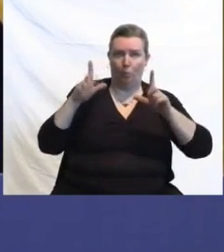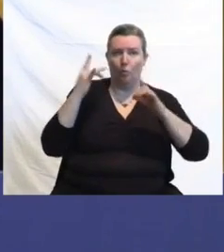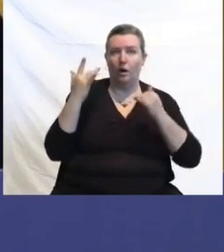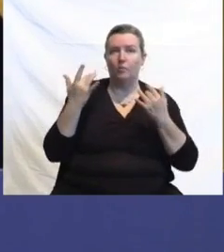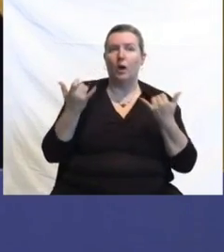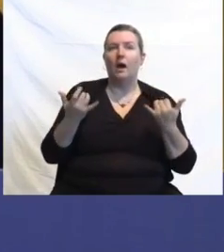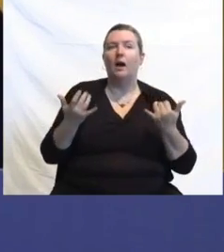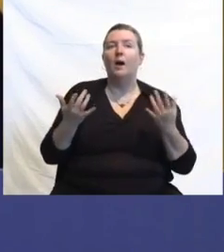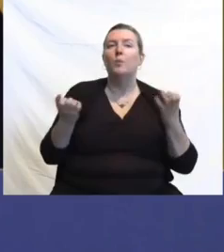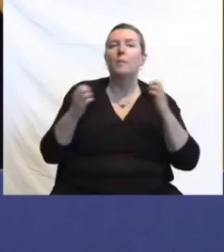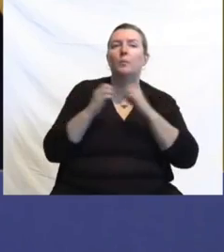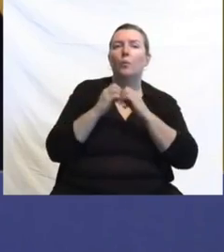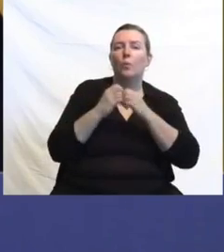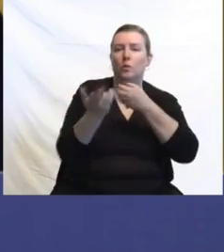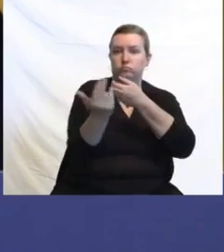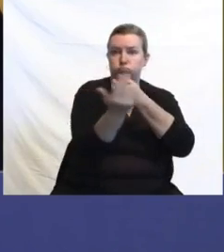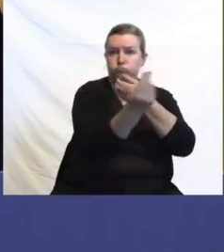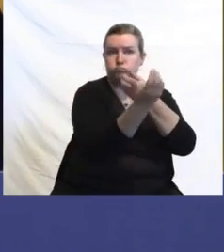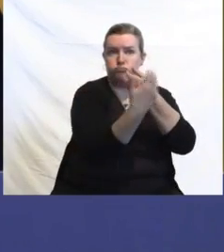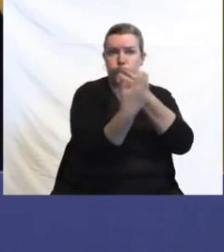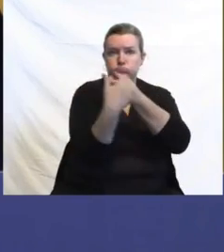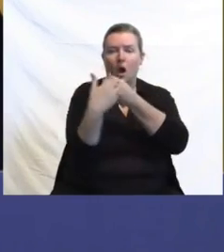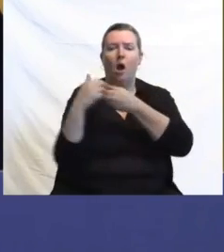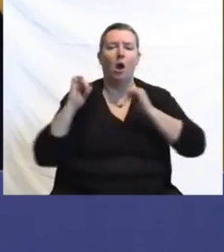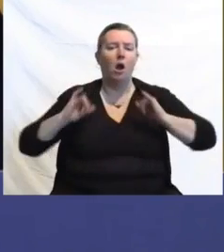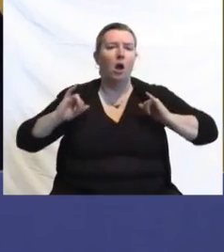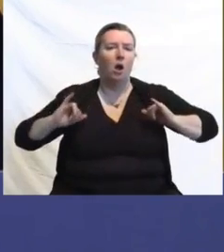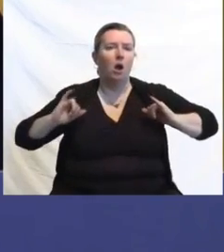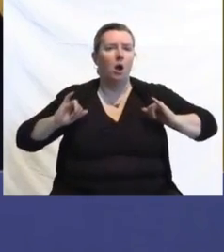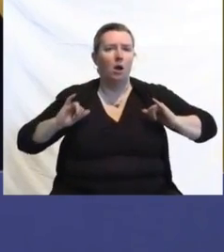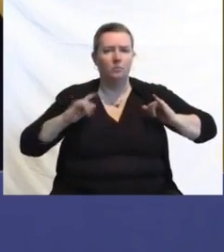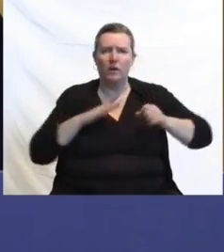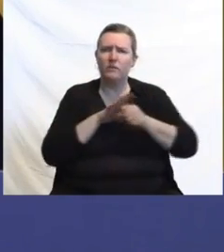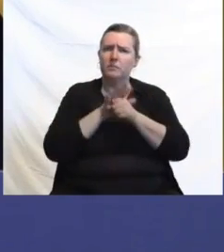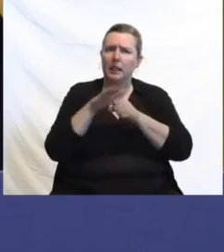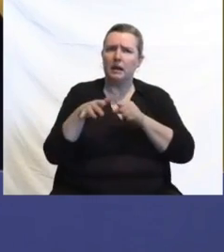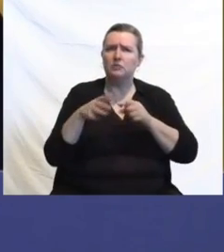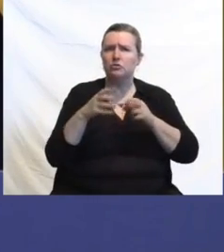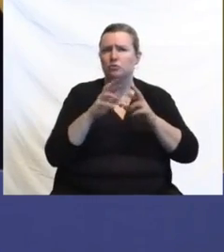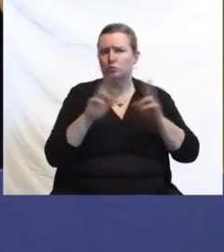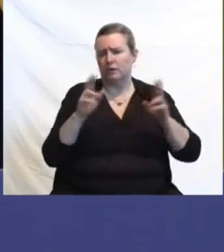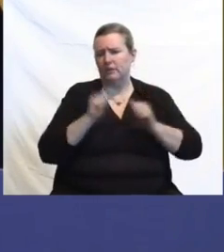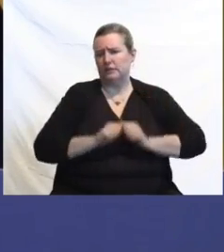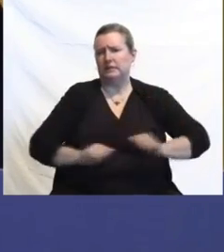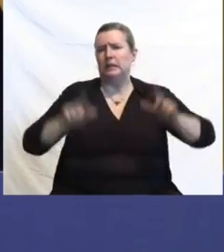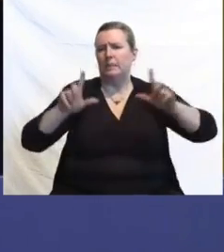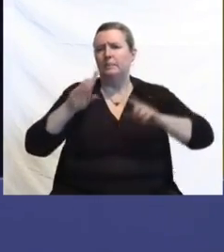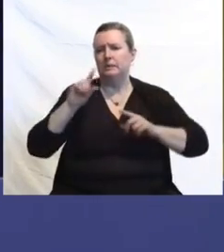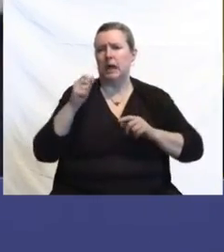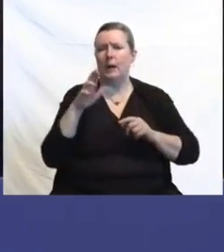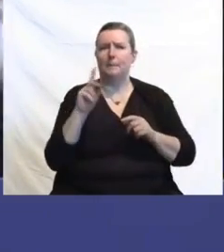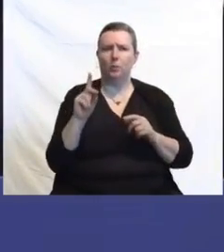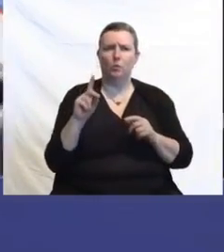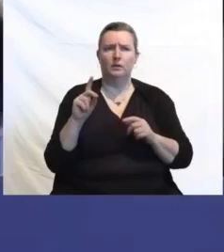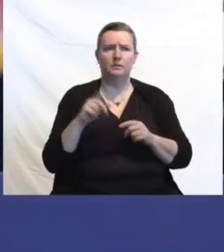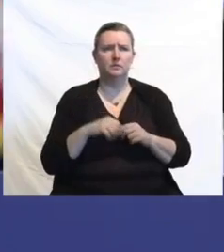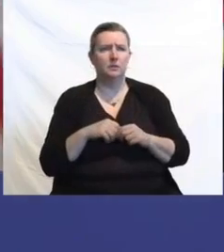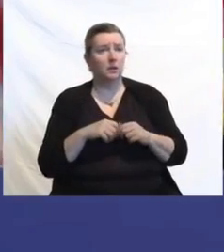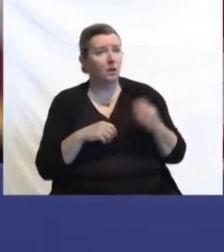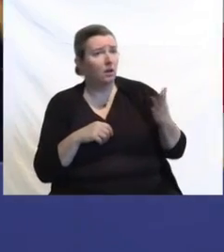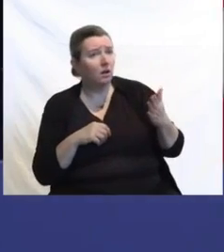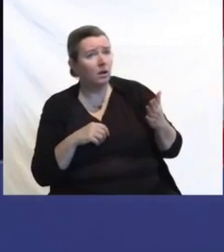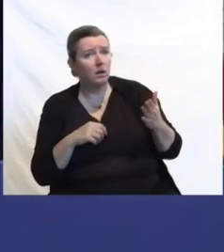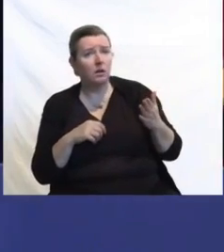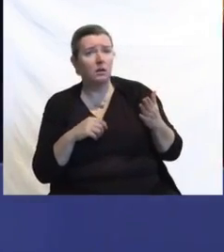gotten more robust and I think we're at a critical mass, is the way I put it. Anything you want to add to? Yeah, I think it's important to know it's a surveillance report,